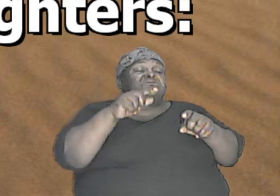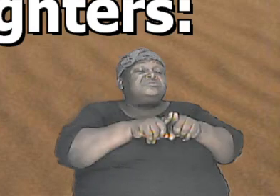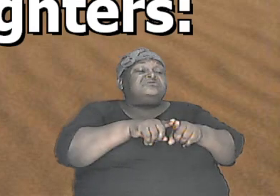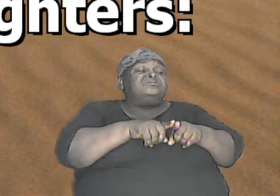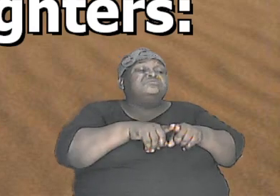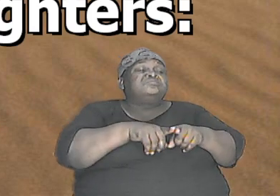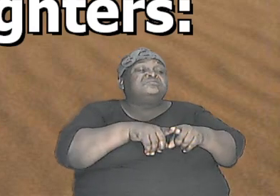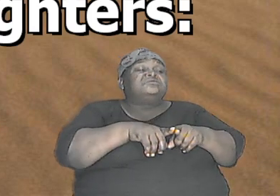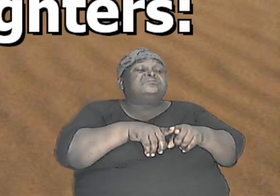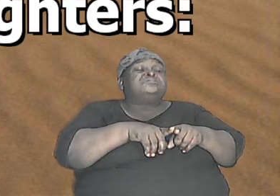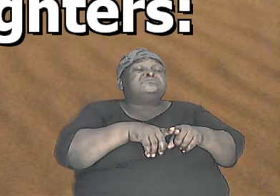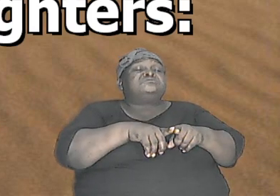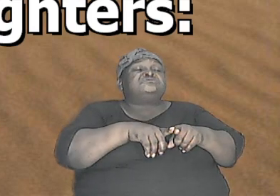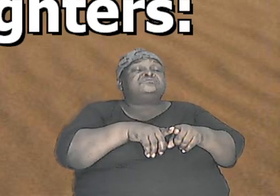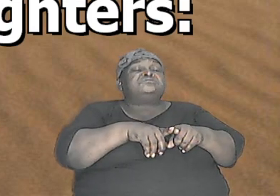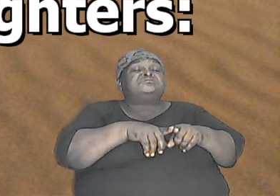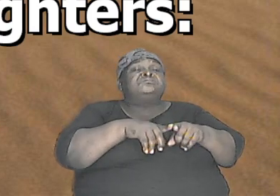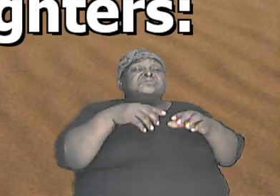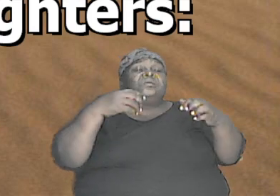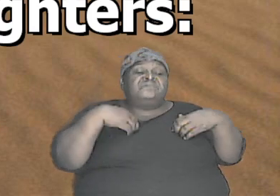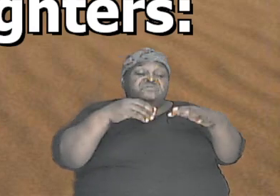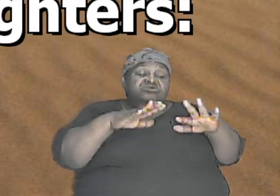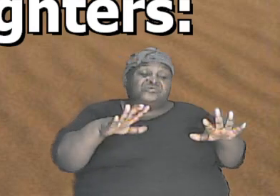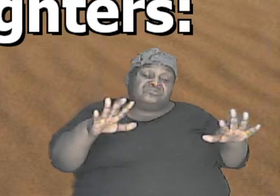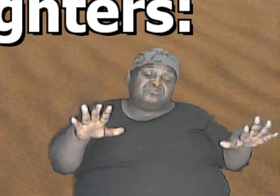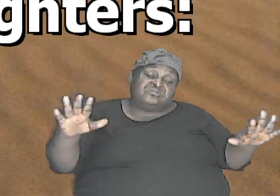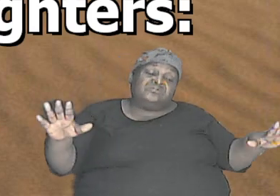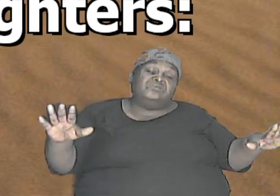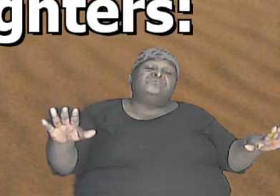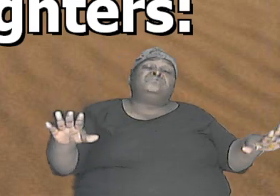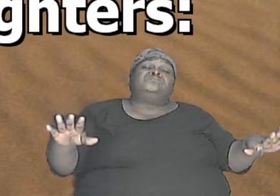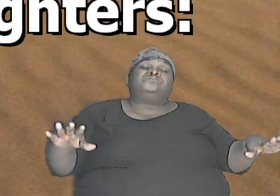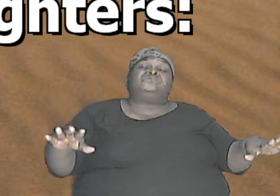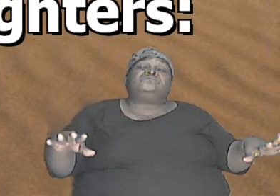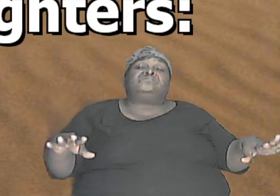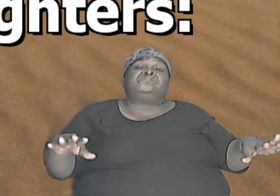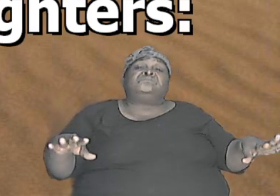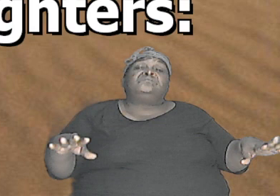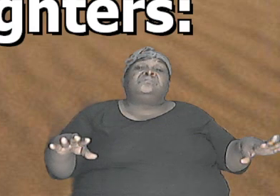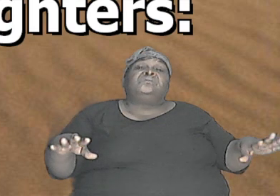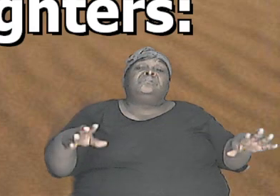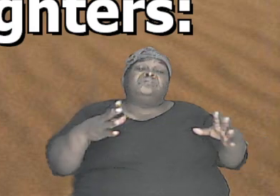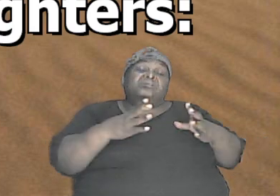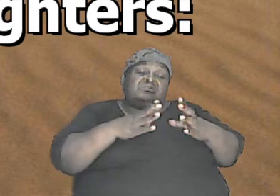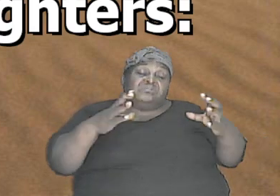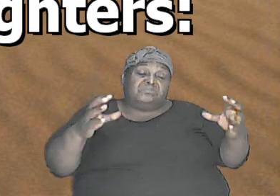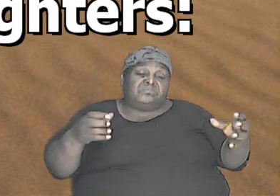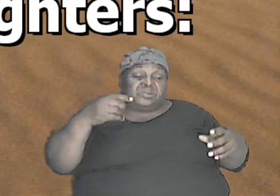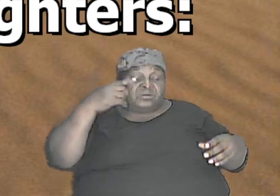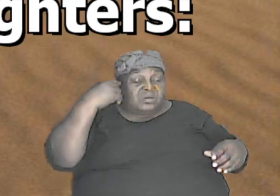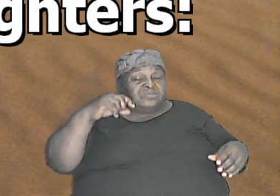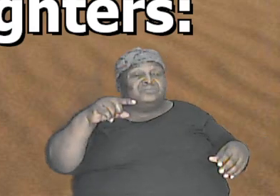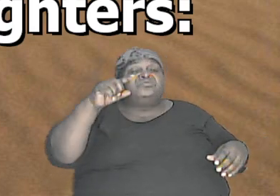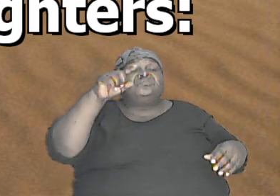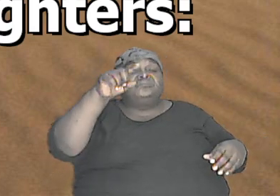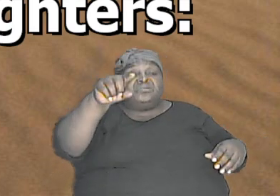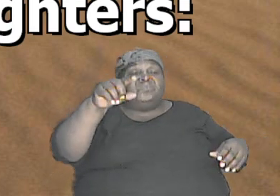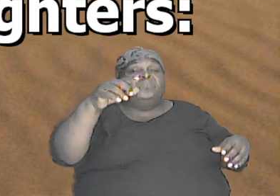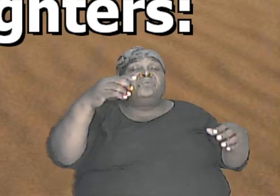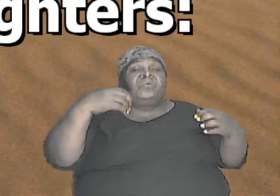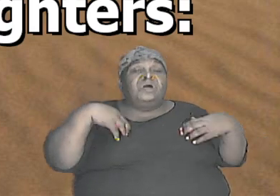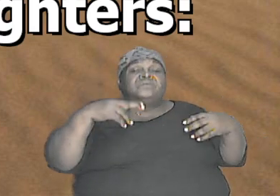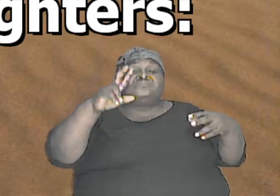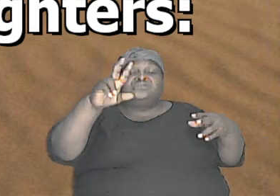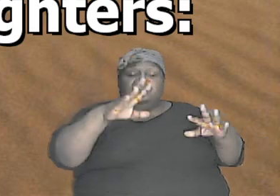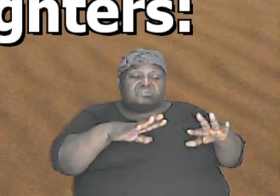reproduction rate as you know reproduction is exponential because you have two children